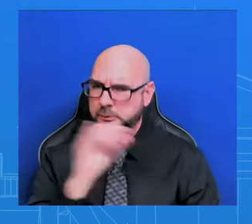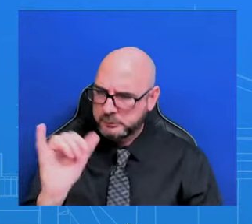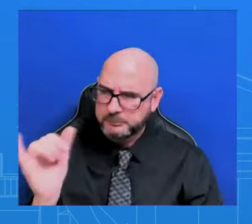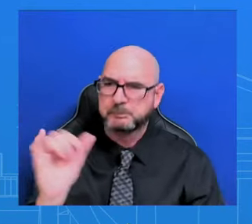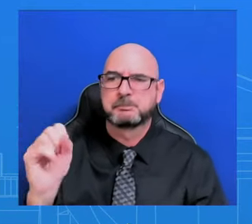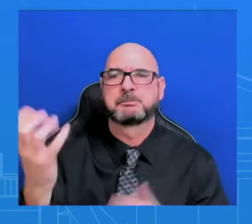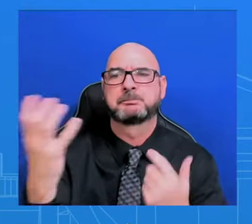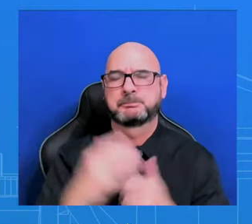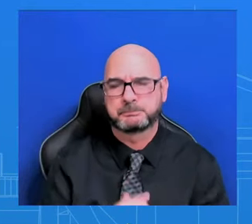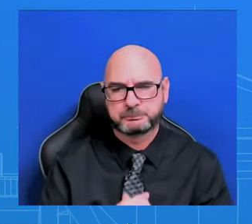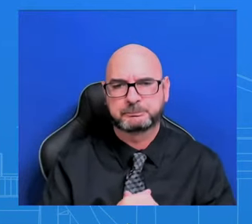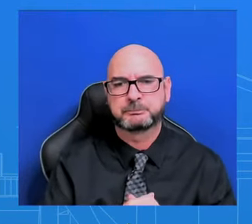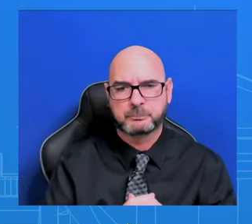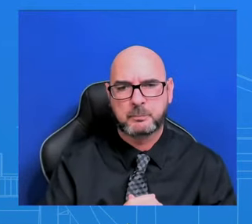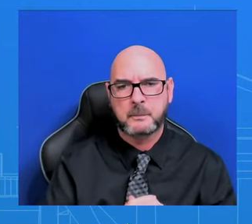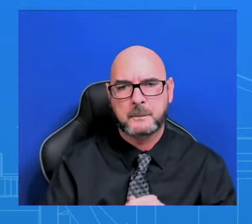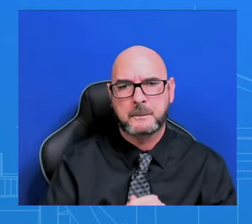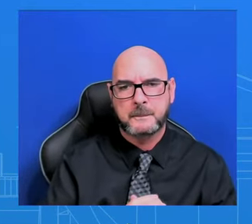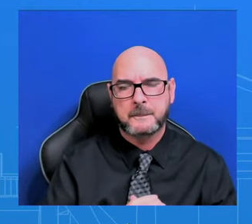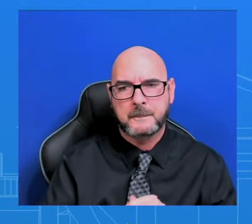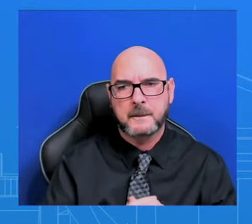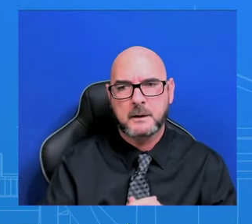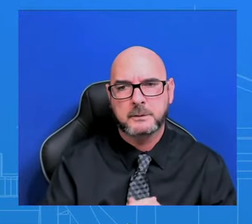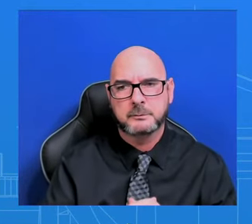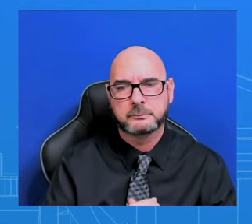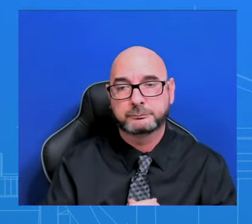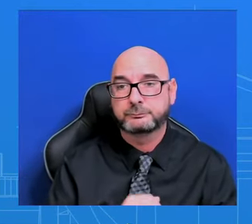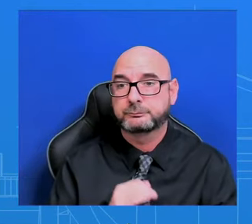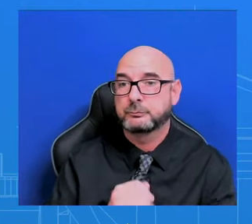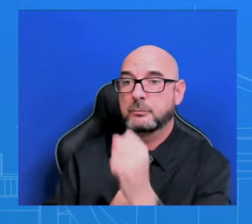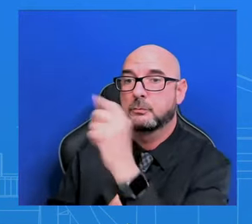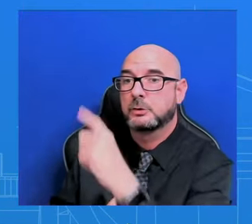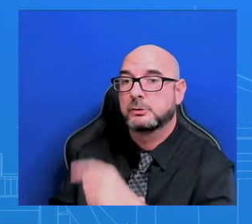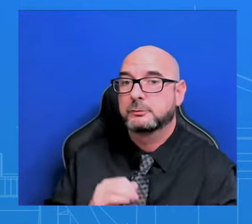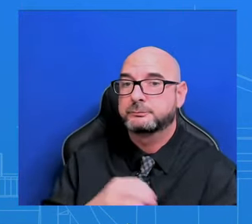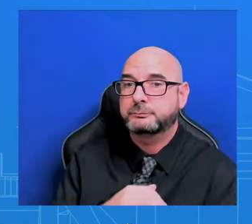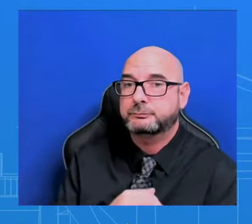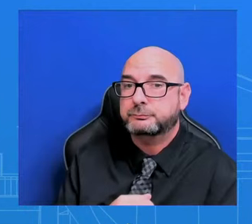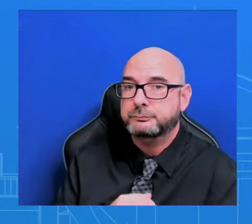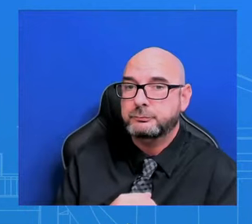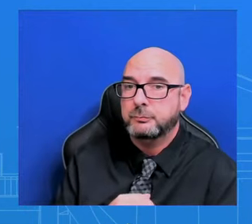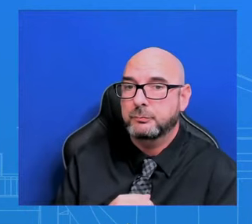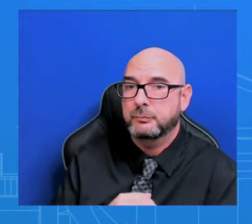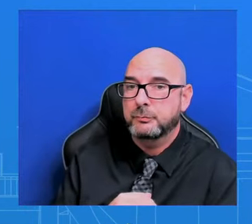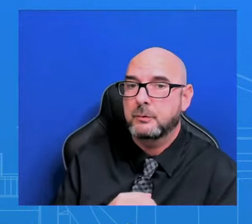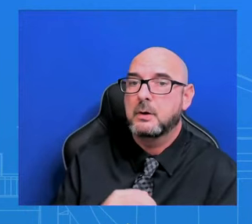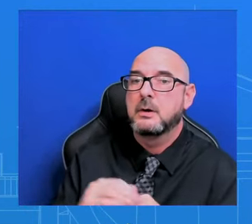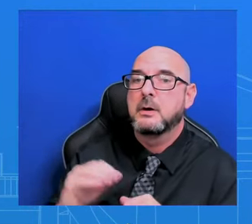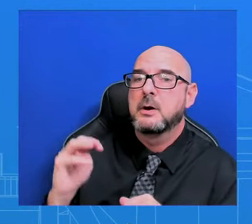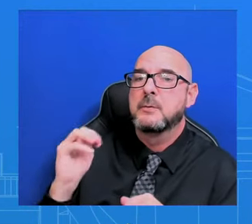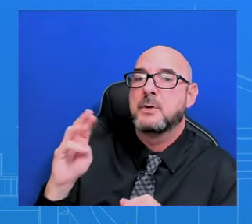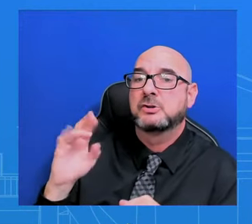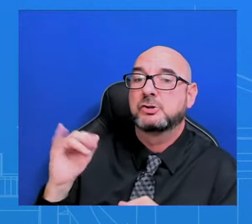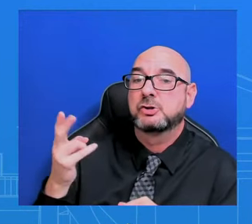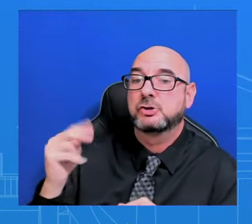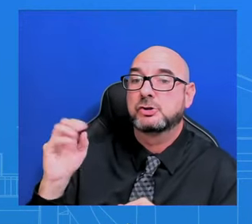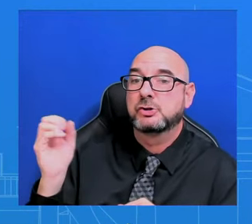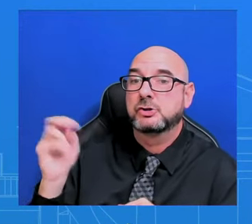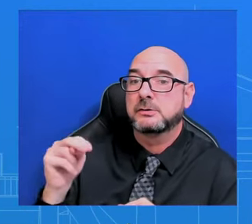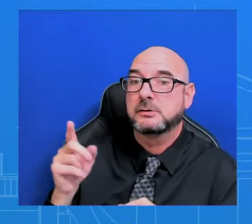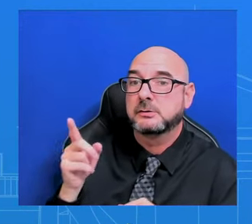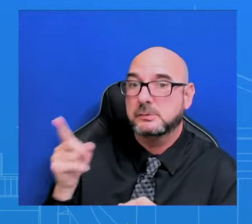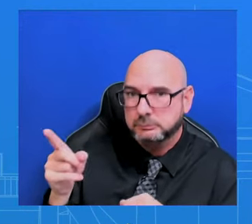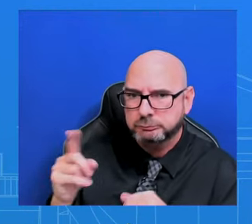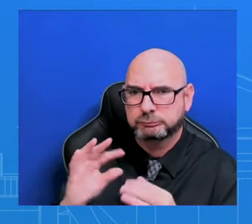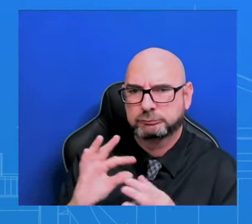I just want follow up on that. Also on the border, Speaker Johnson, he put out a statement talking about this issue. He's saying that the